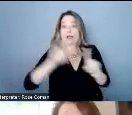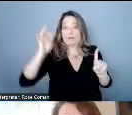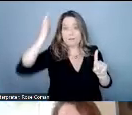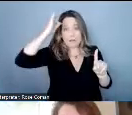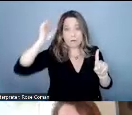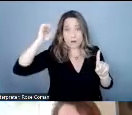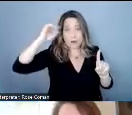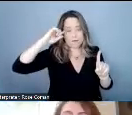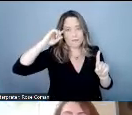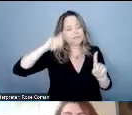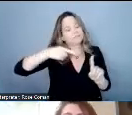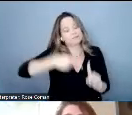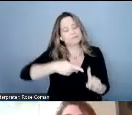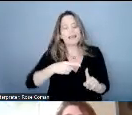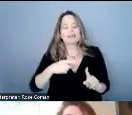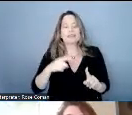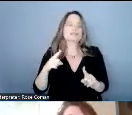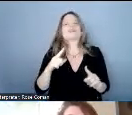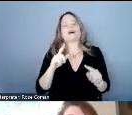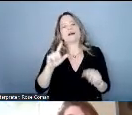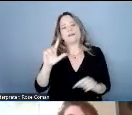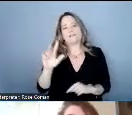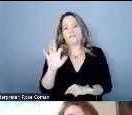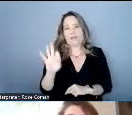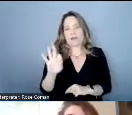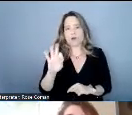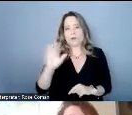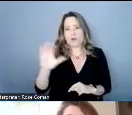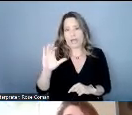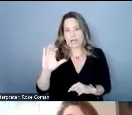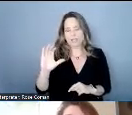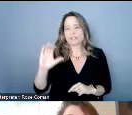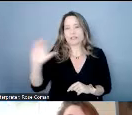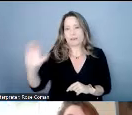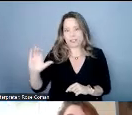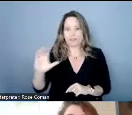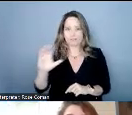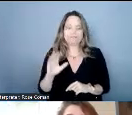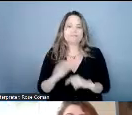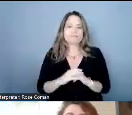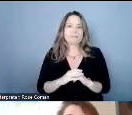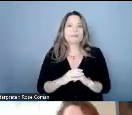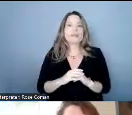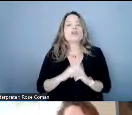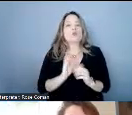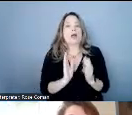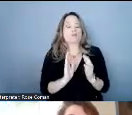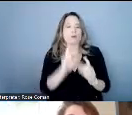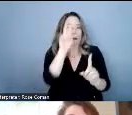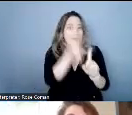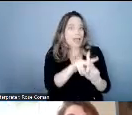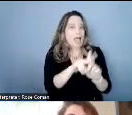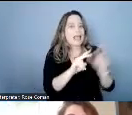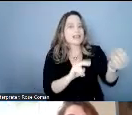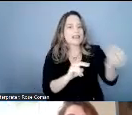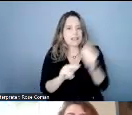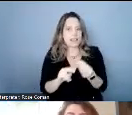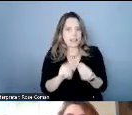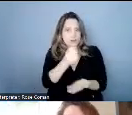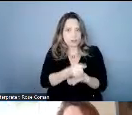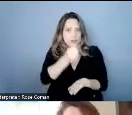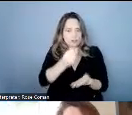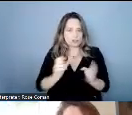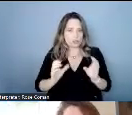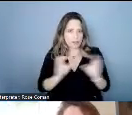communications commission and receive certification you are regulated so we have